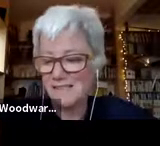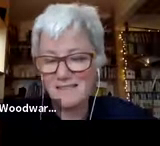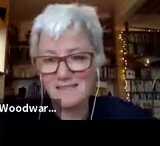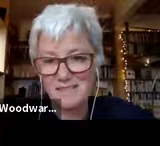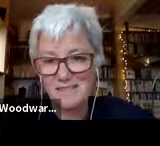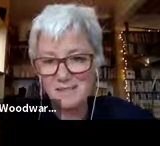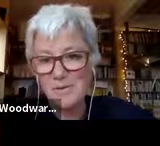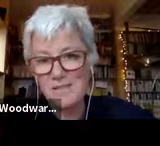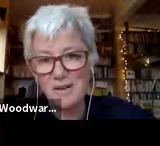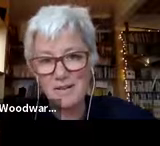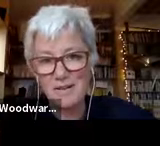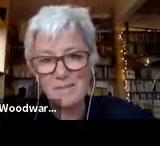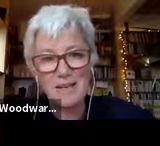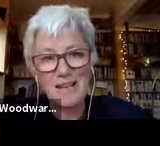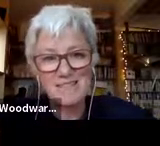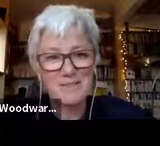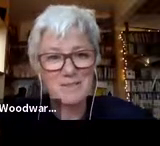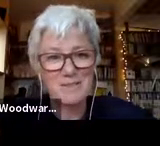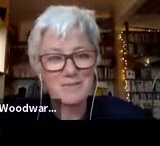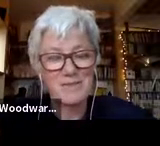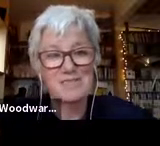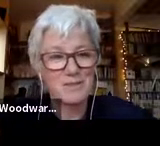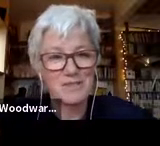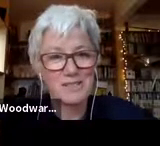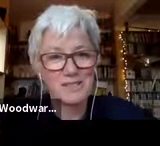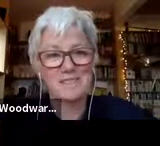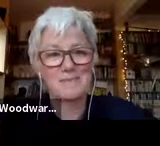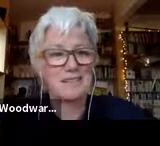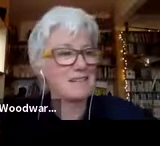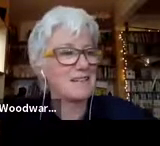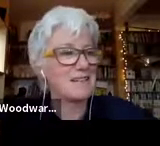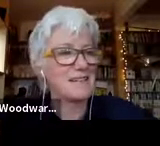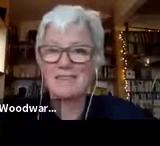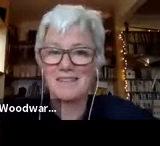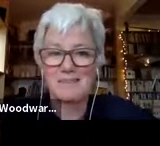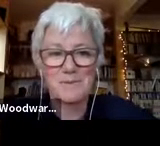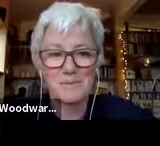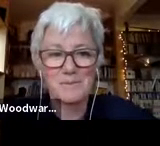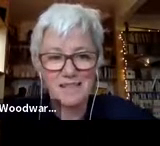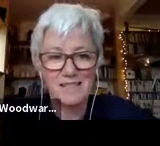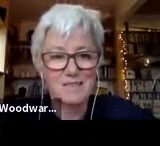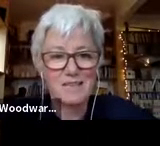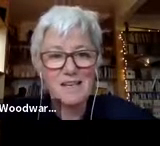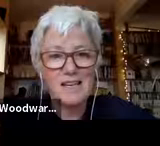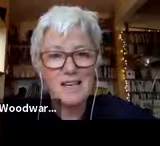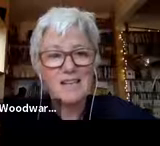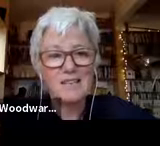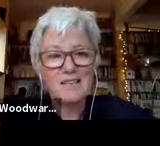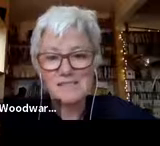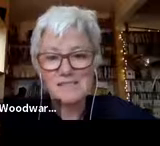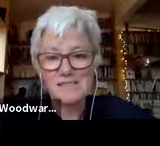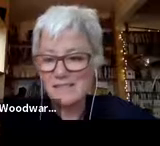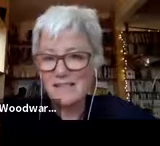which again is just an awe-inspiring place to visit or indeed spend a month there as we were lucky to.